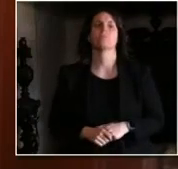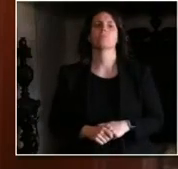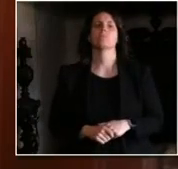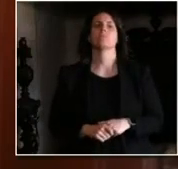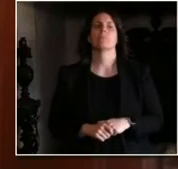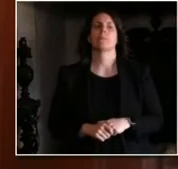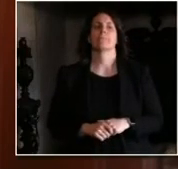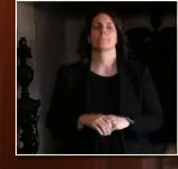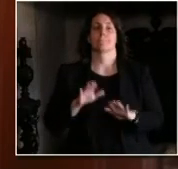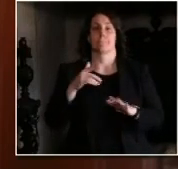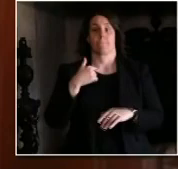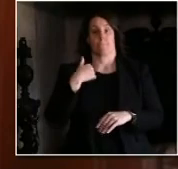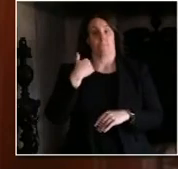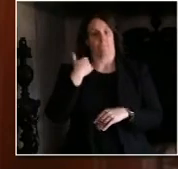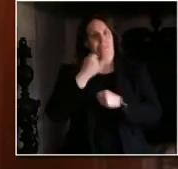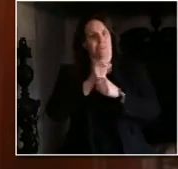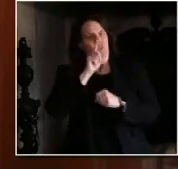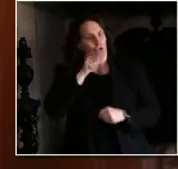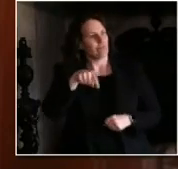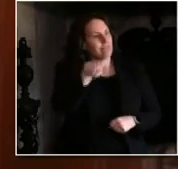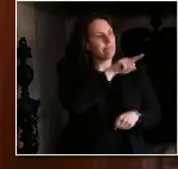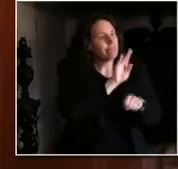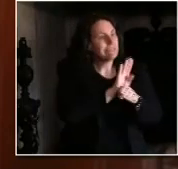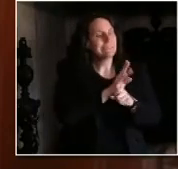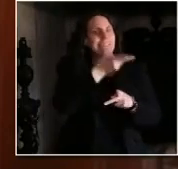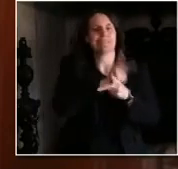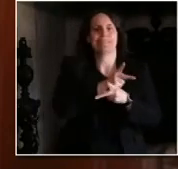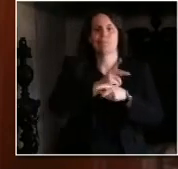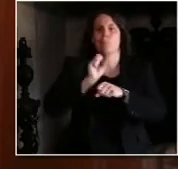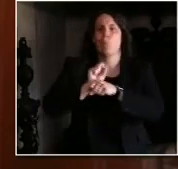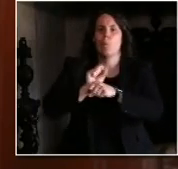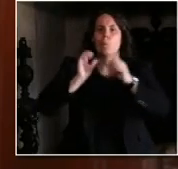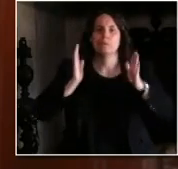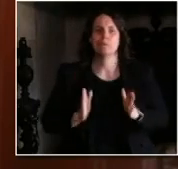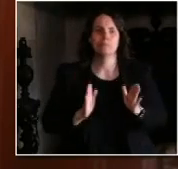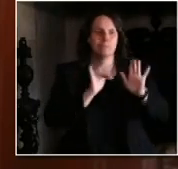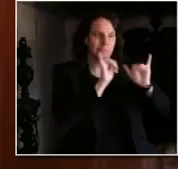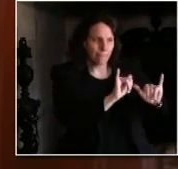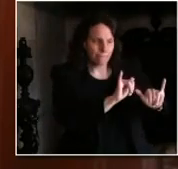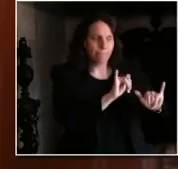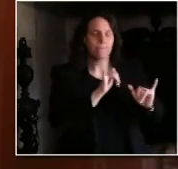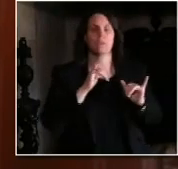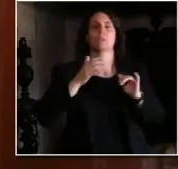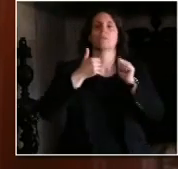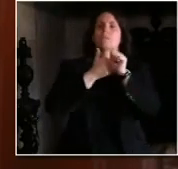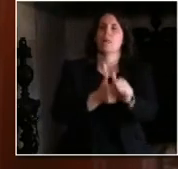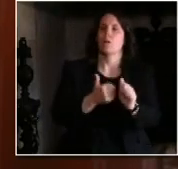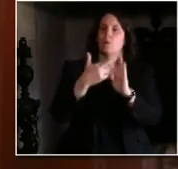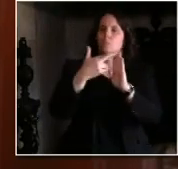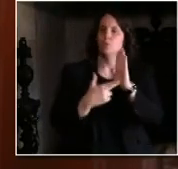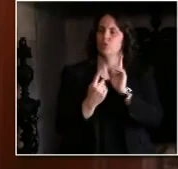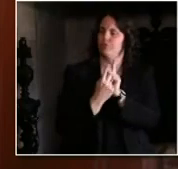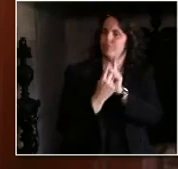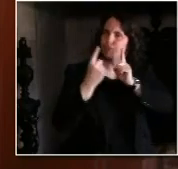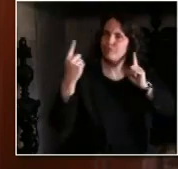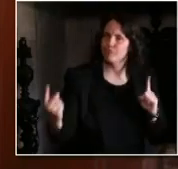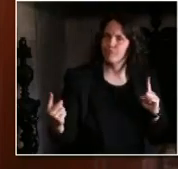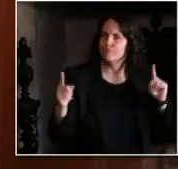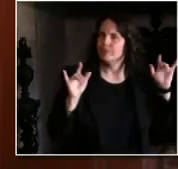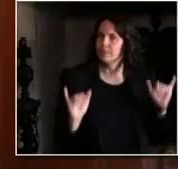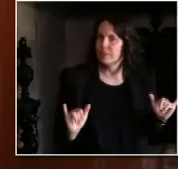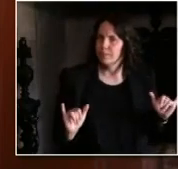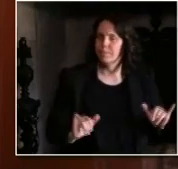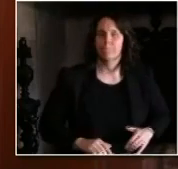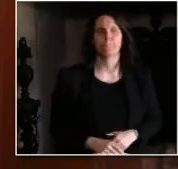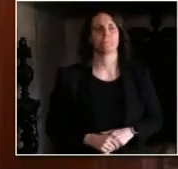appropriate social distancing? Well, here's how we'll do it. First, we need a massive expansion of our testing